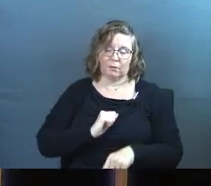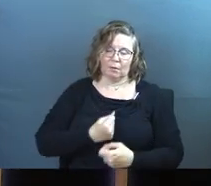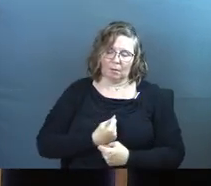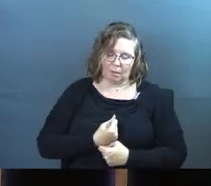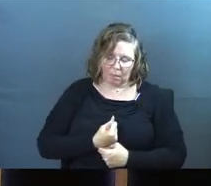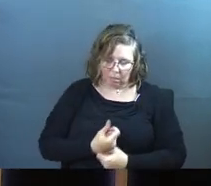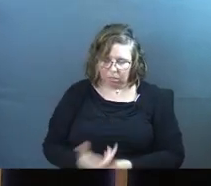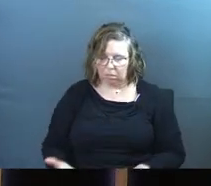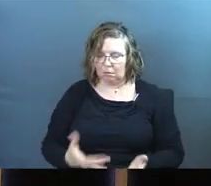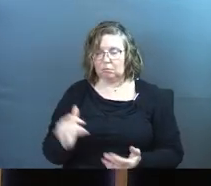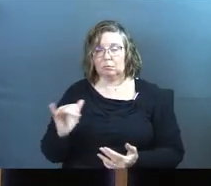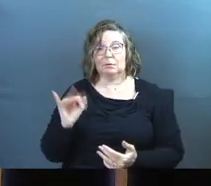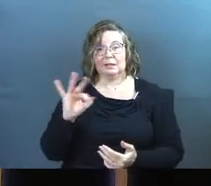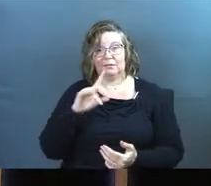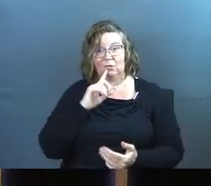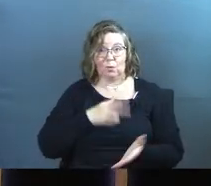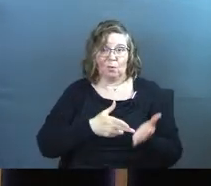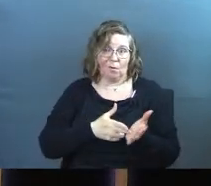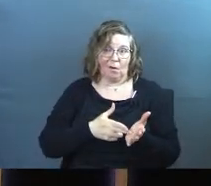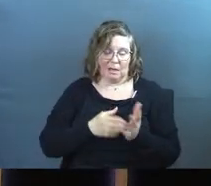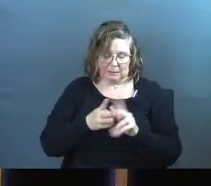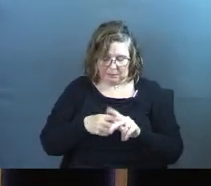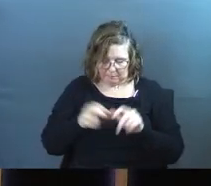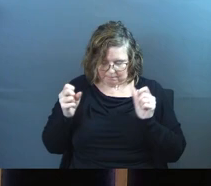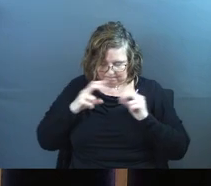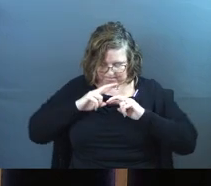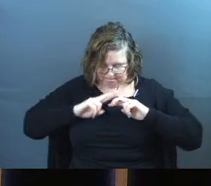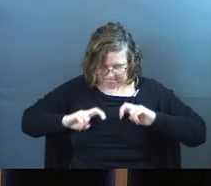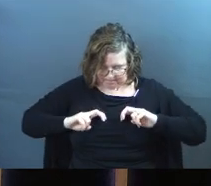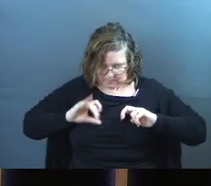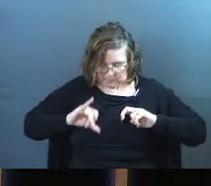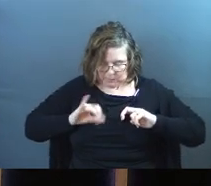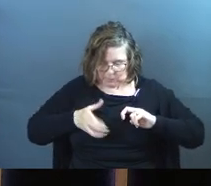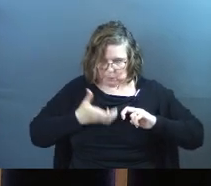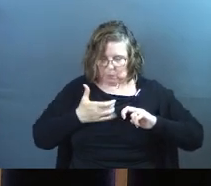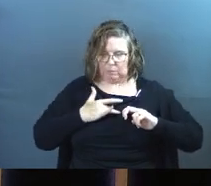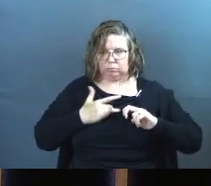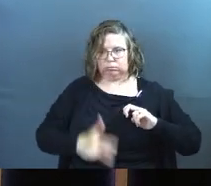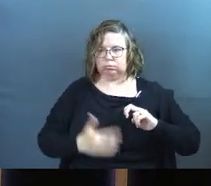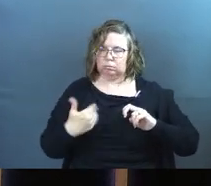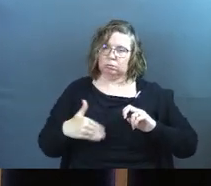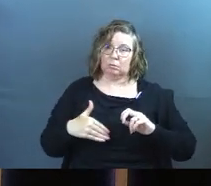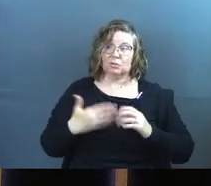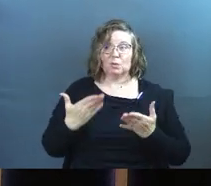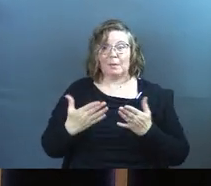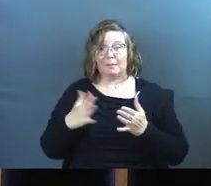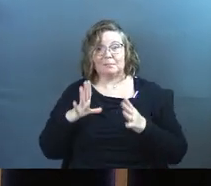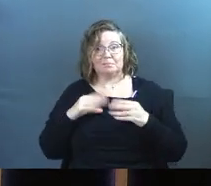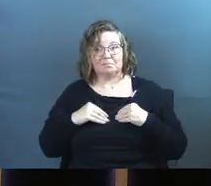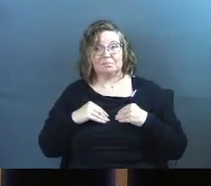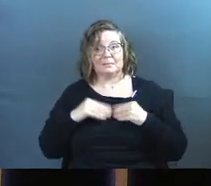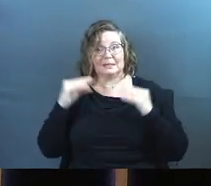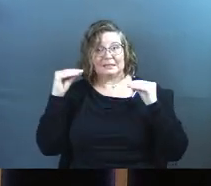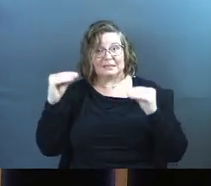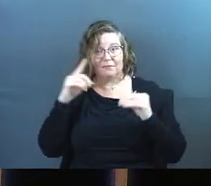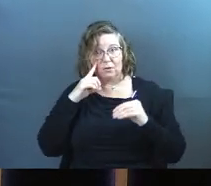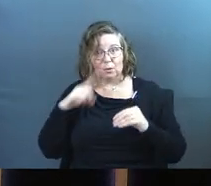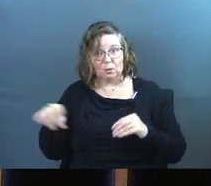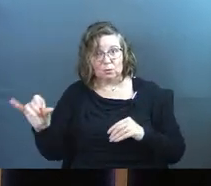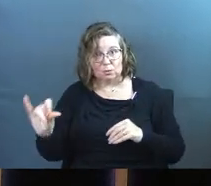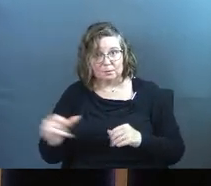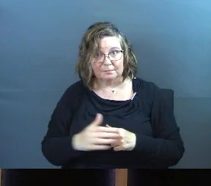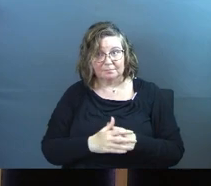on empty as well if you were honest with yourself. And so this teaching today may be for you. So ears open. Amen?